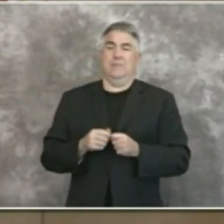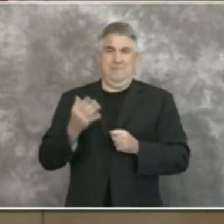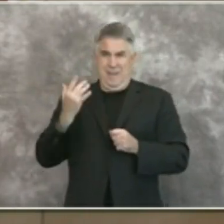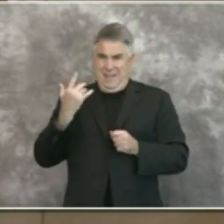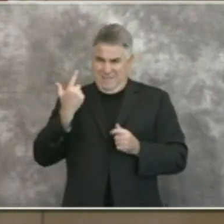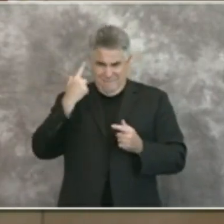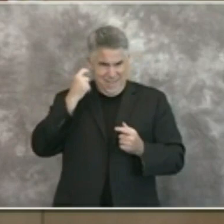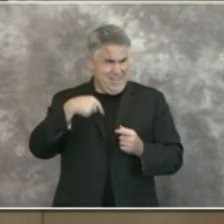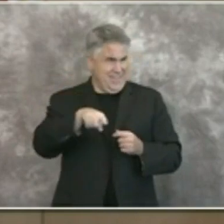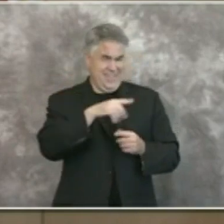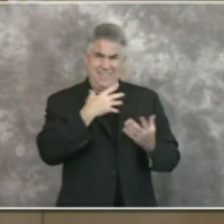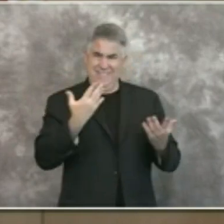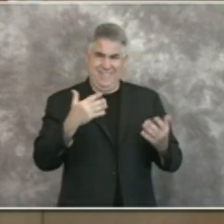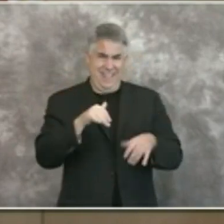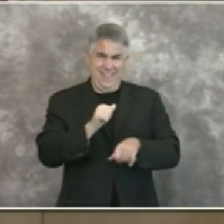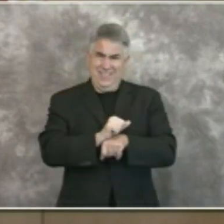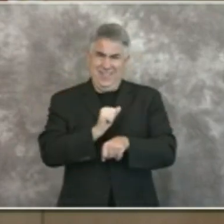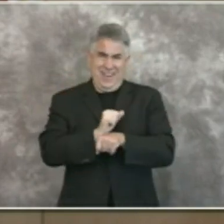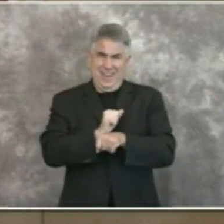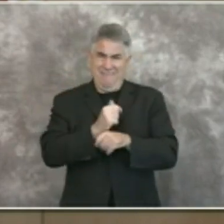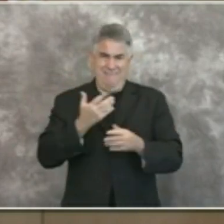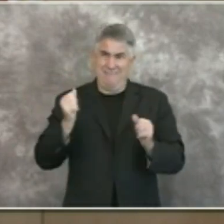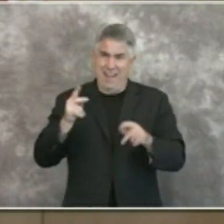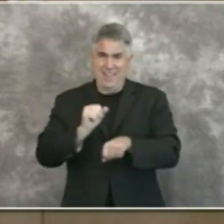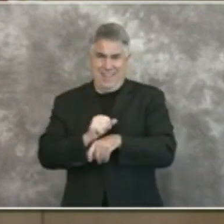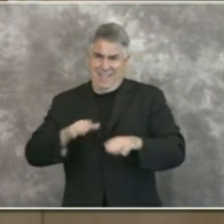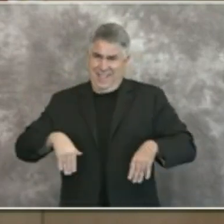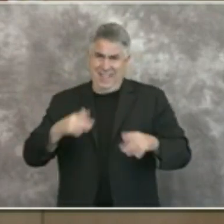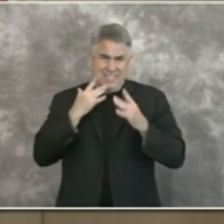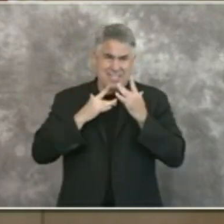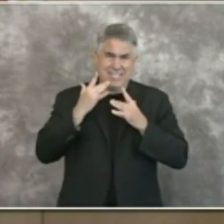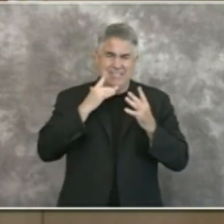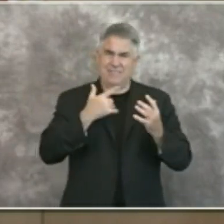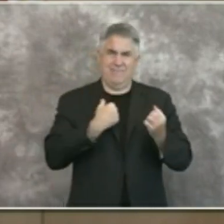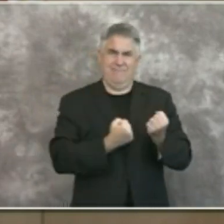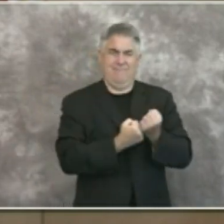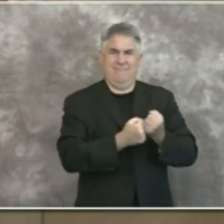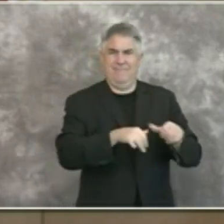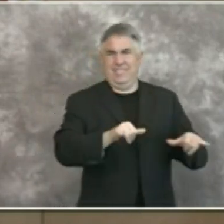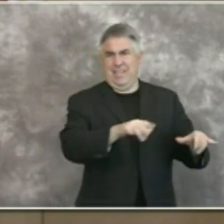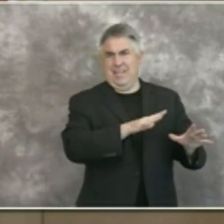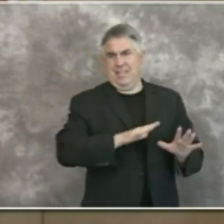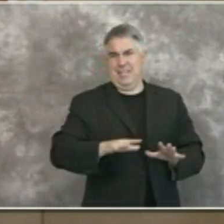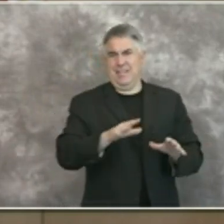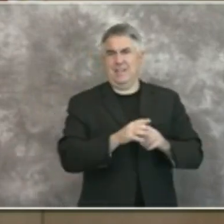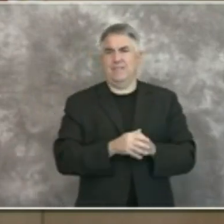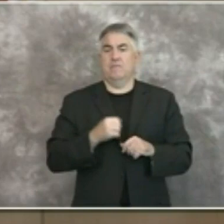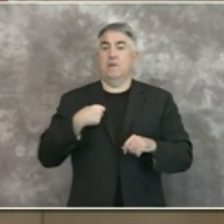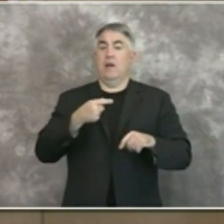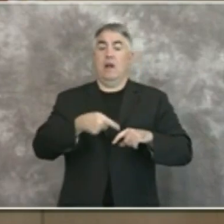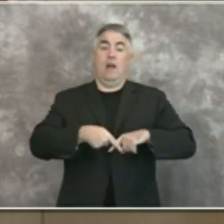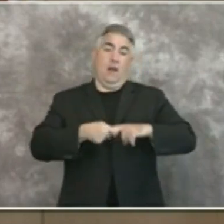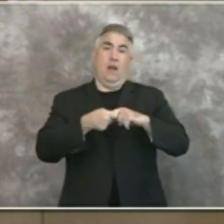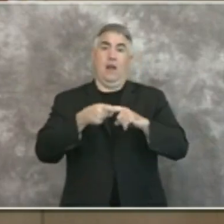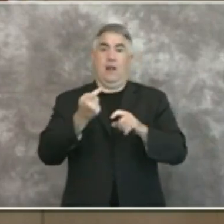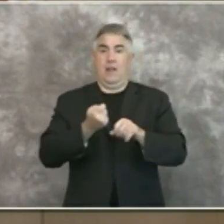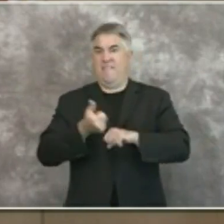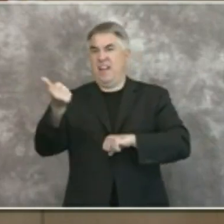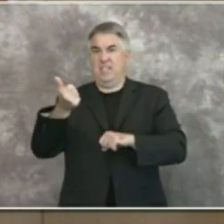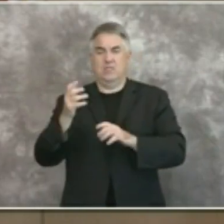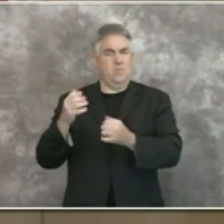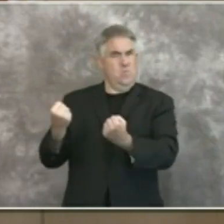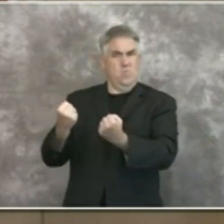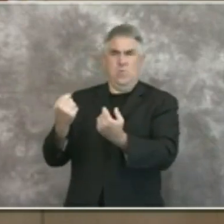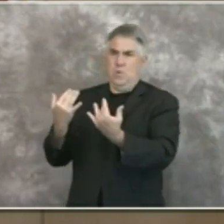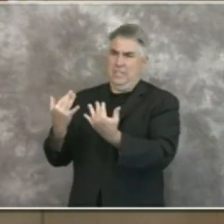there that are out of work and suffering. This moratorium is intended to give them a little breathing room. It doesn't wipe